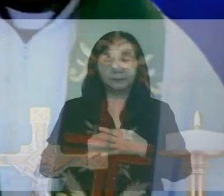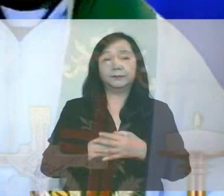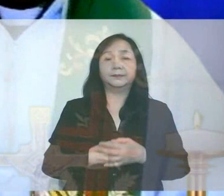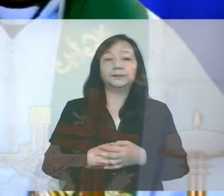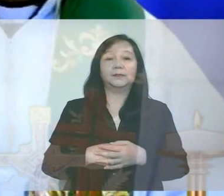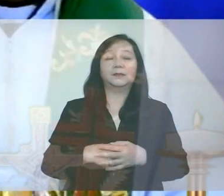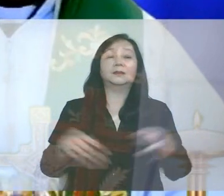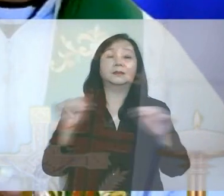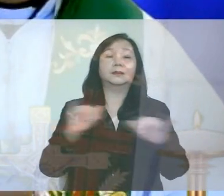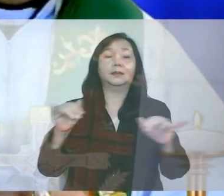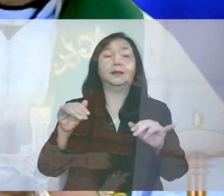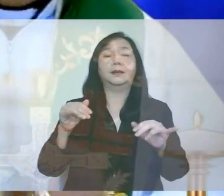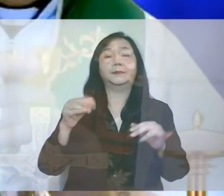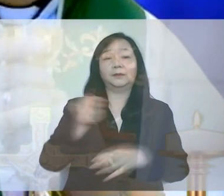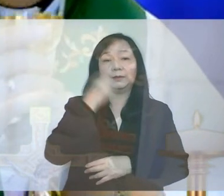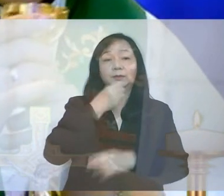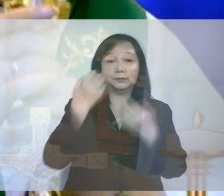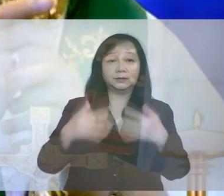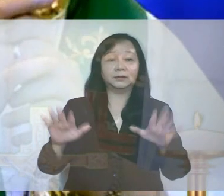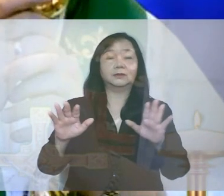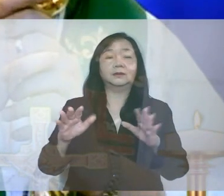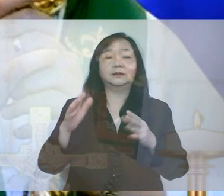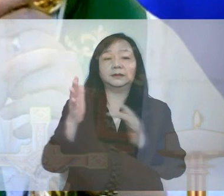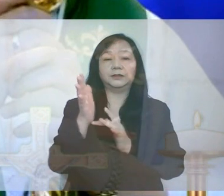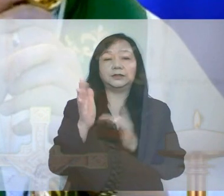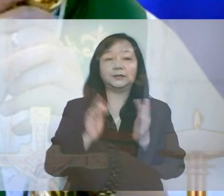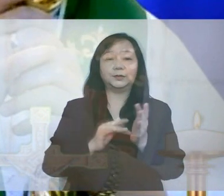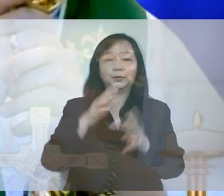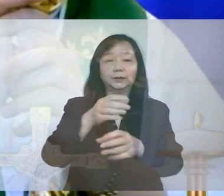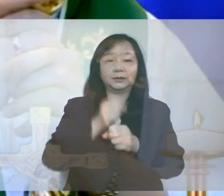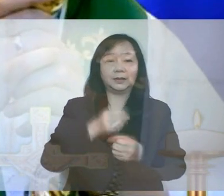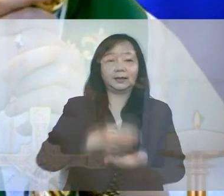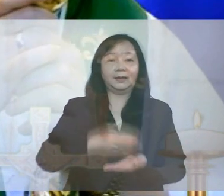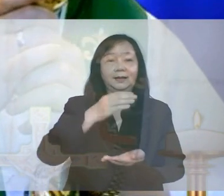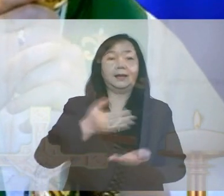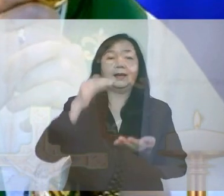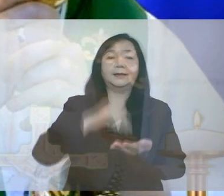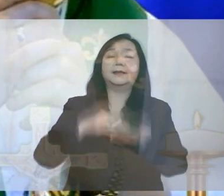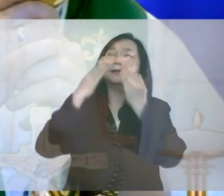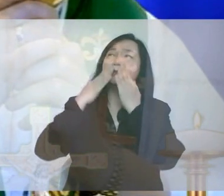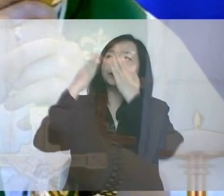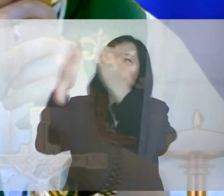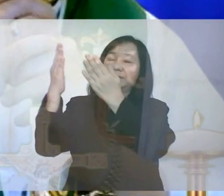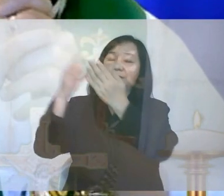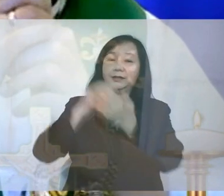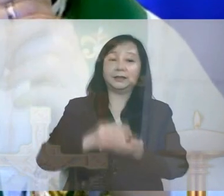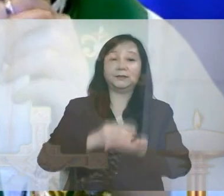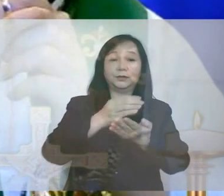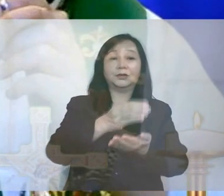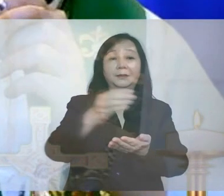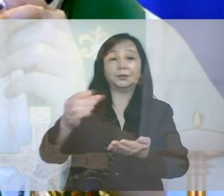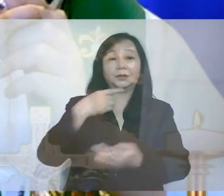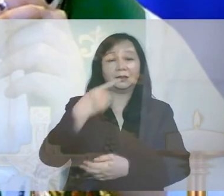In a similar way, when supper was ended, He took the chalice, and once more giving thanks, He gave it to His disciples, saying,